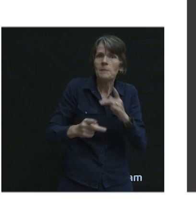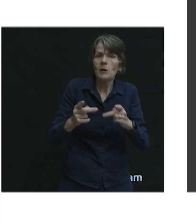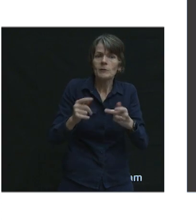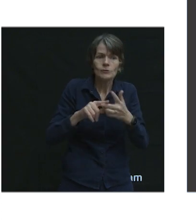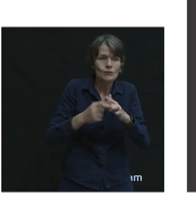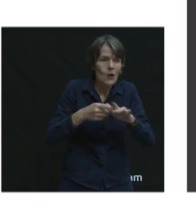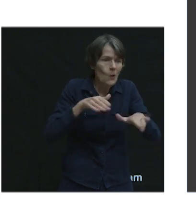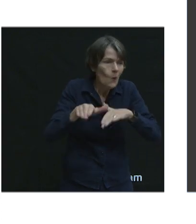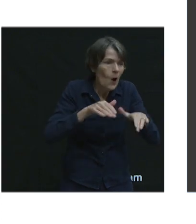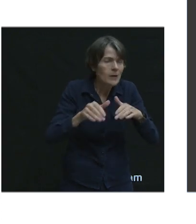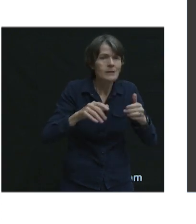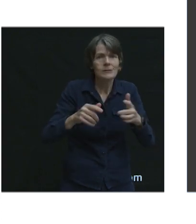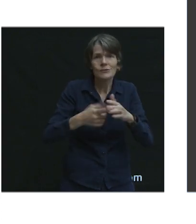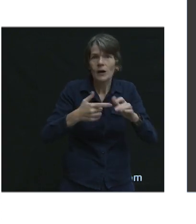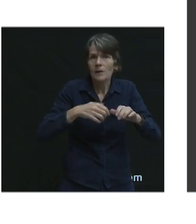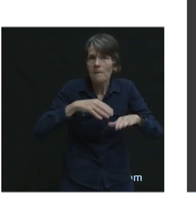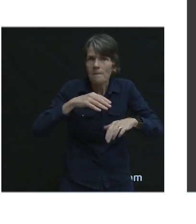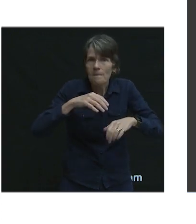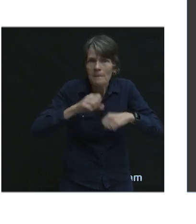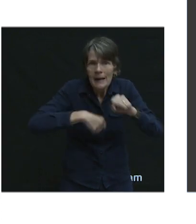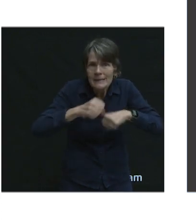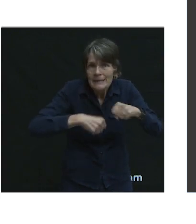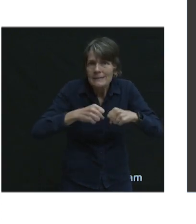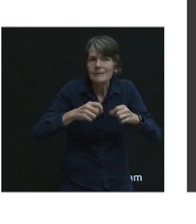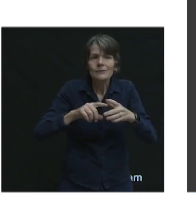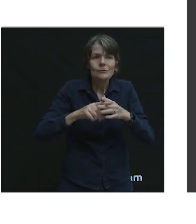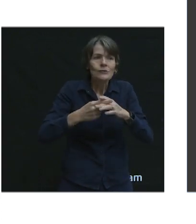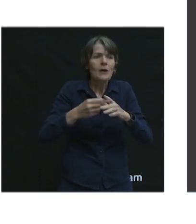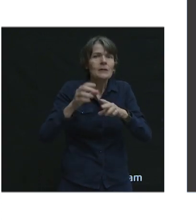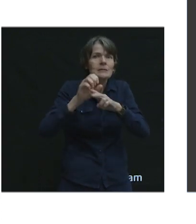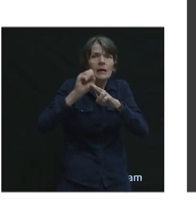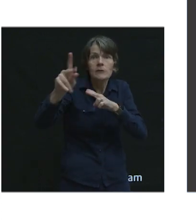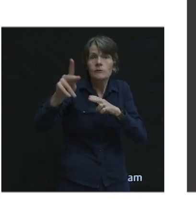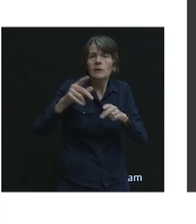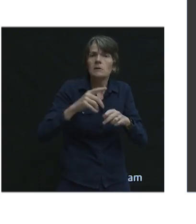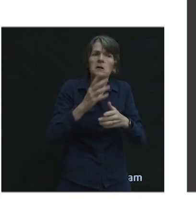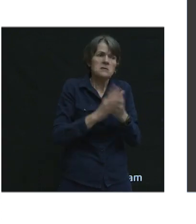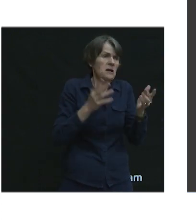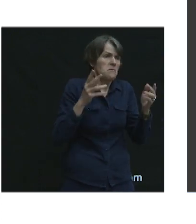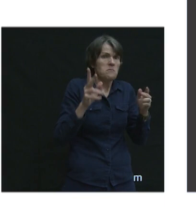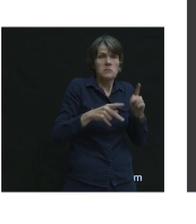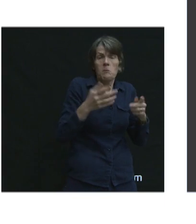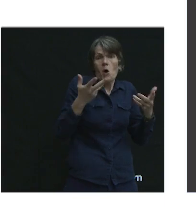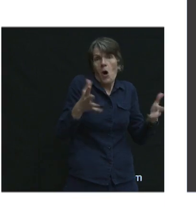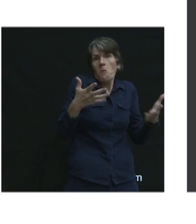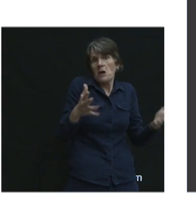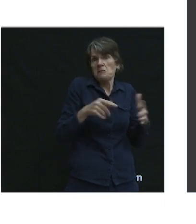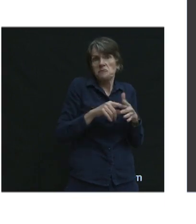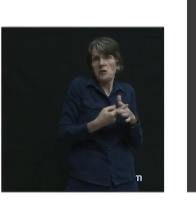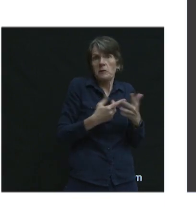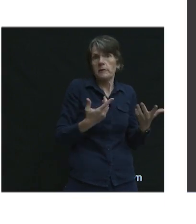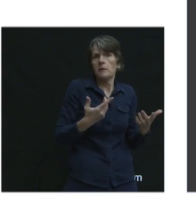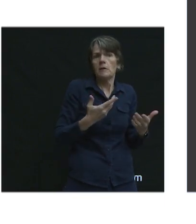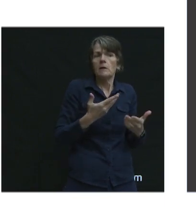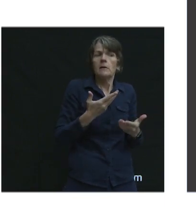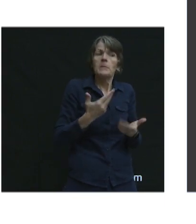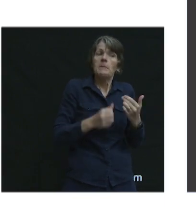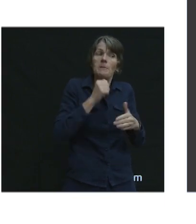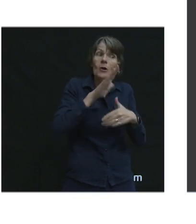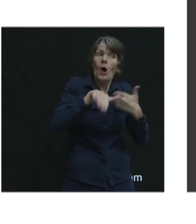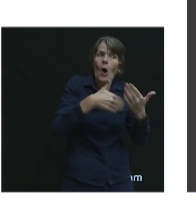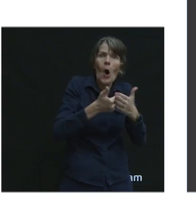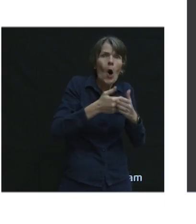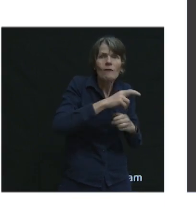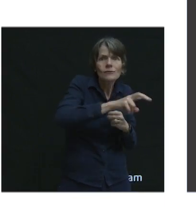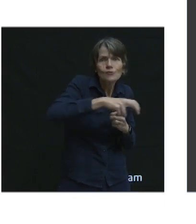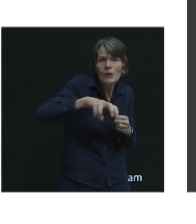and thinking about the strategies that work for that. But some people are already doing these things, but maybe not for all of their trips. And you want to make sure that